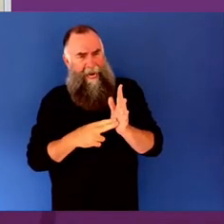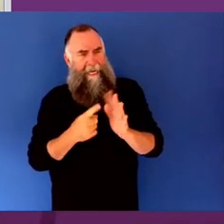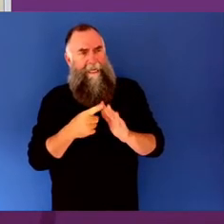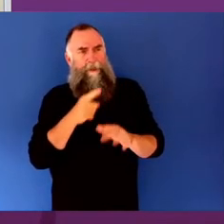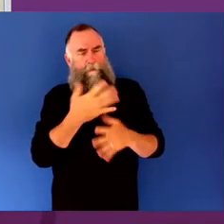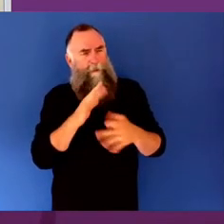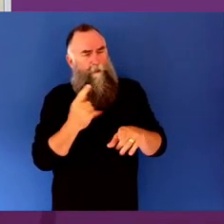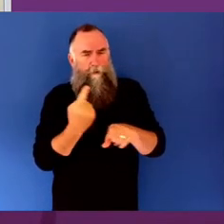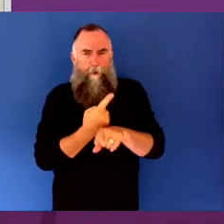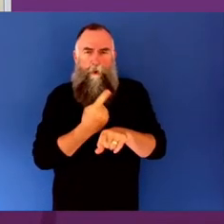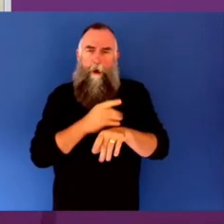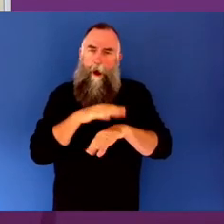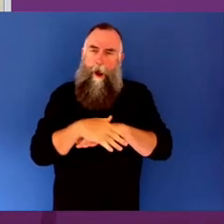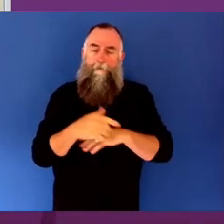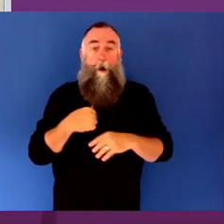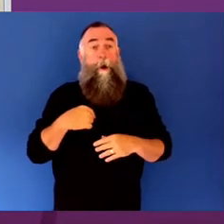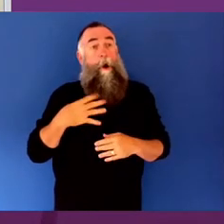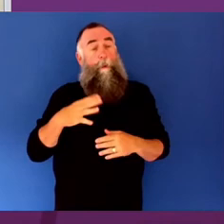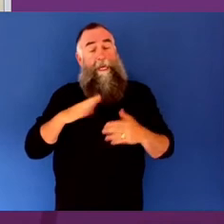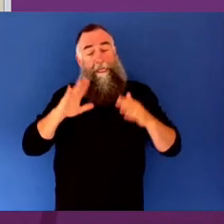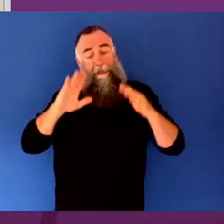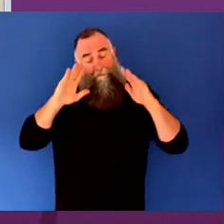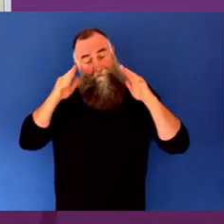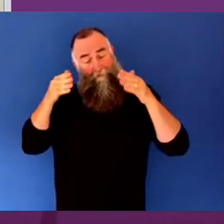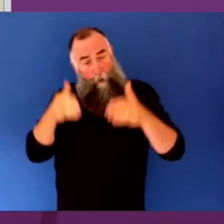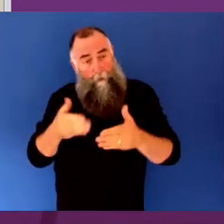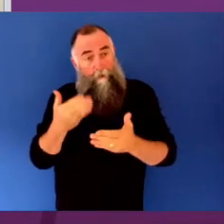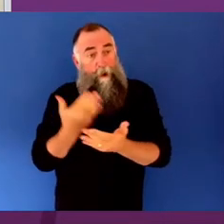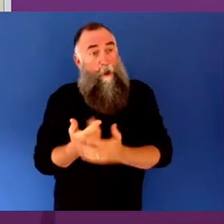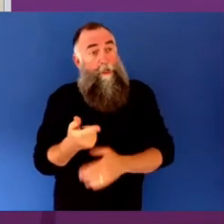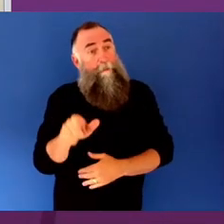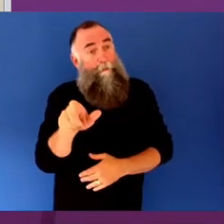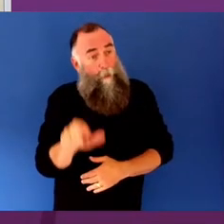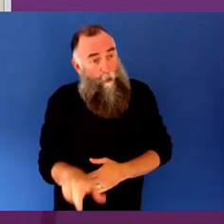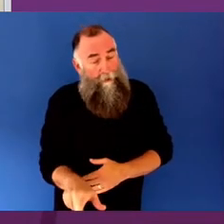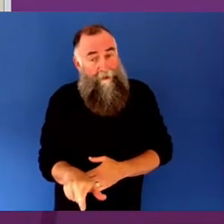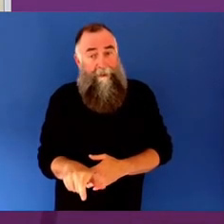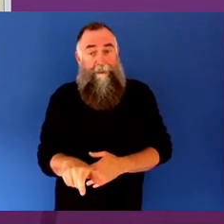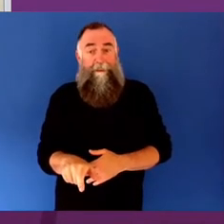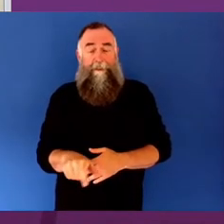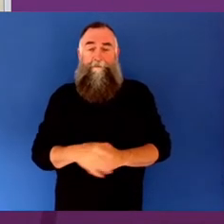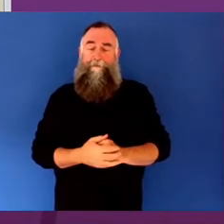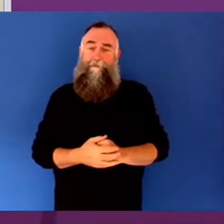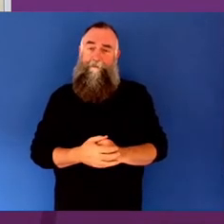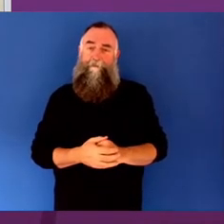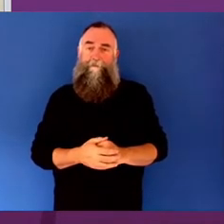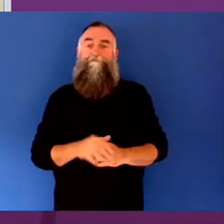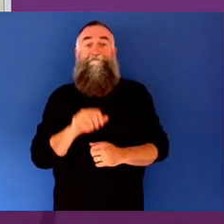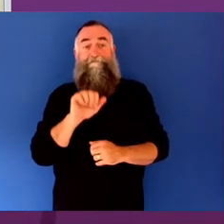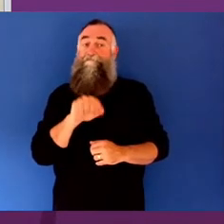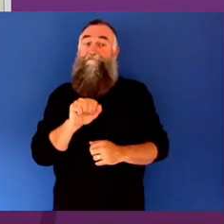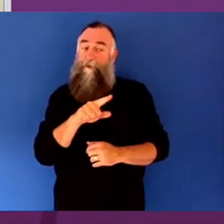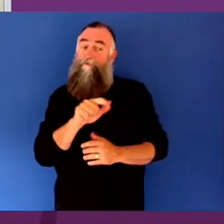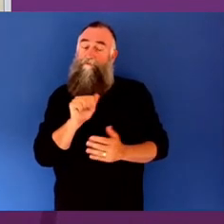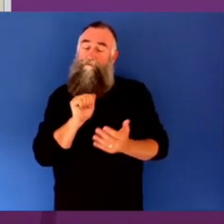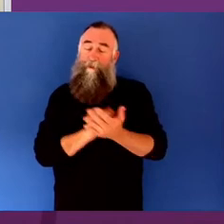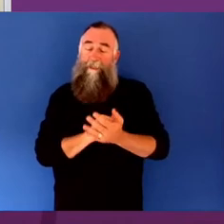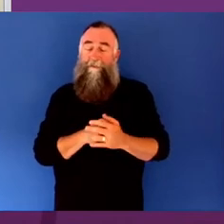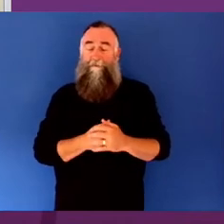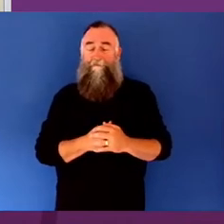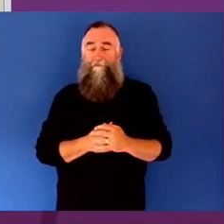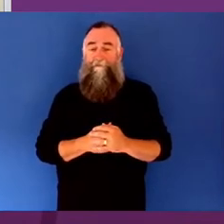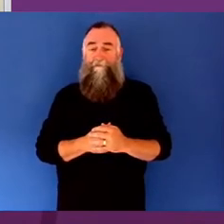person centric or person led approach. Correct. But I would imagine for a policy person